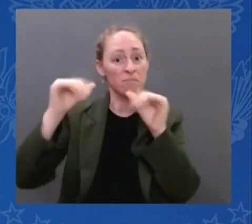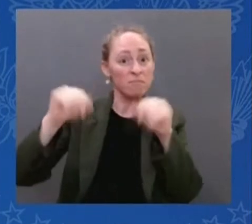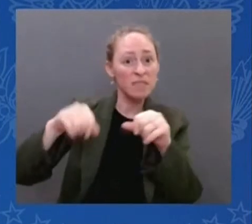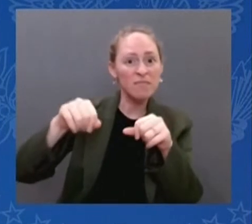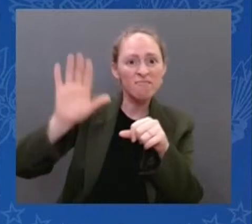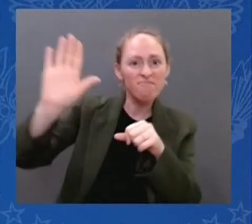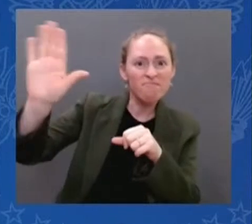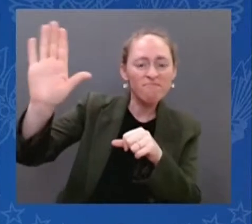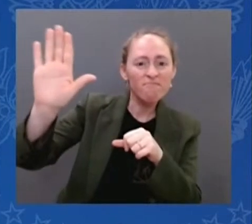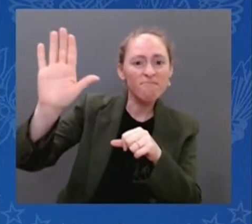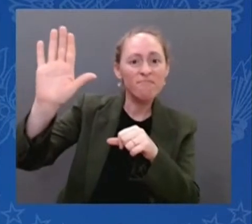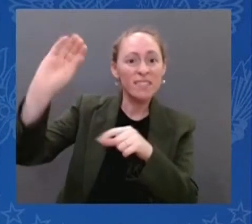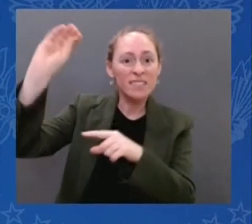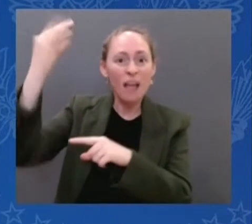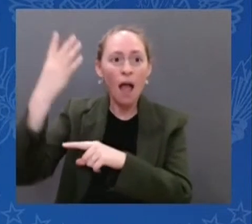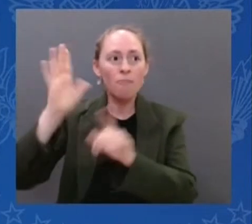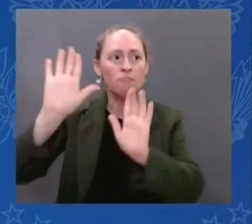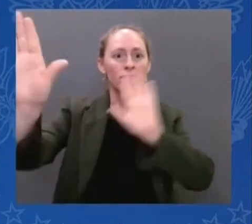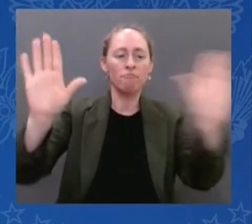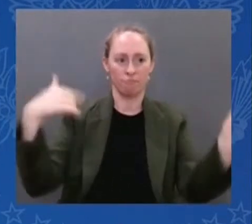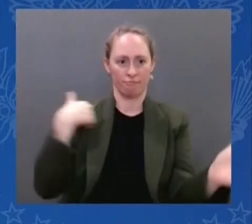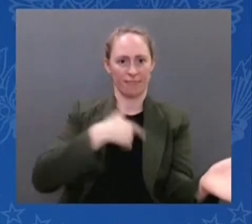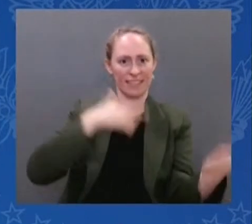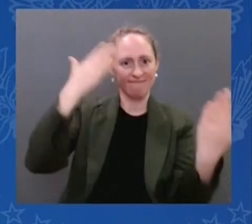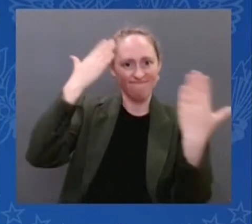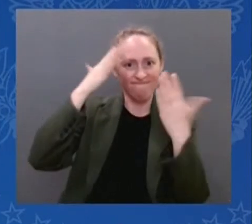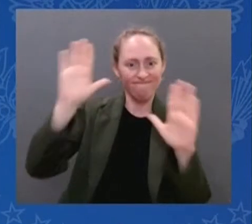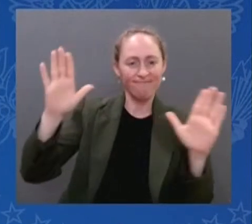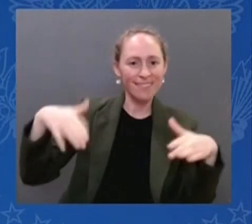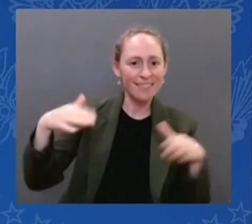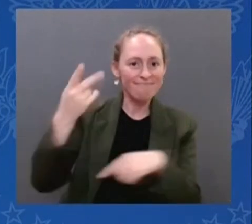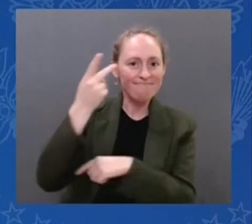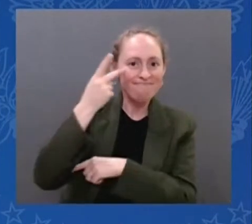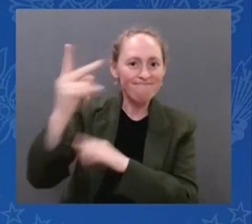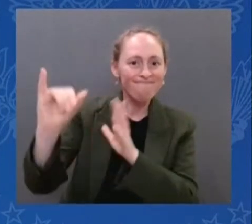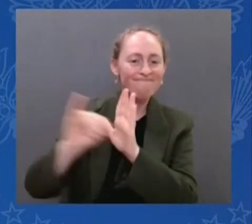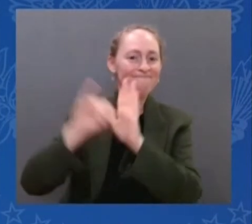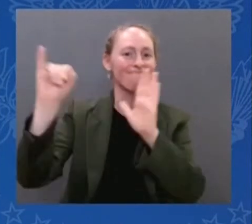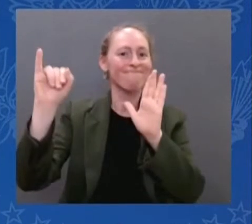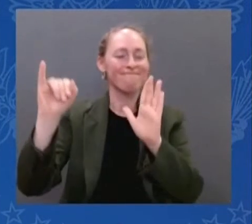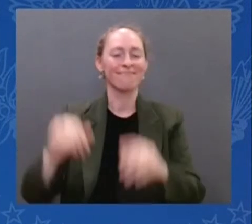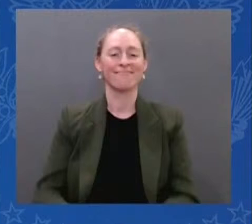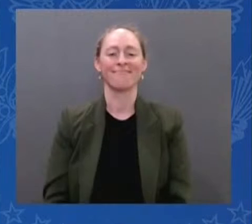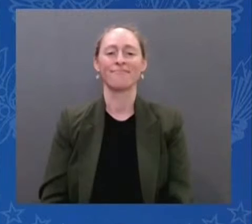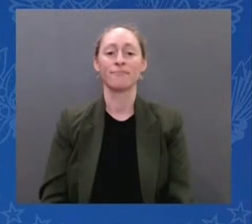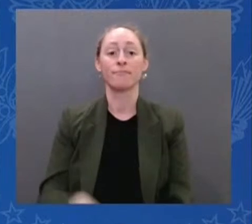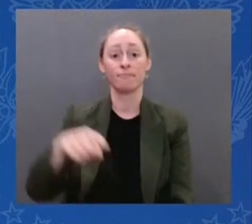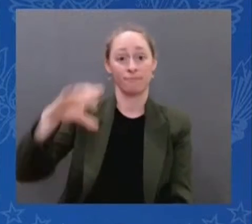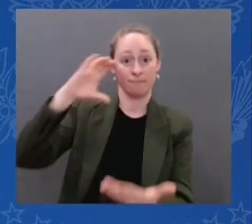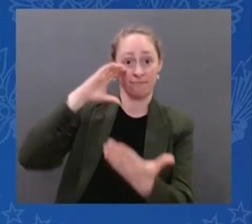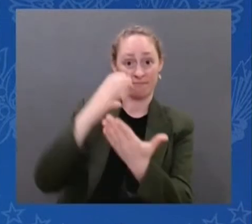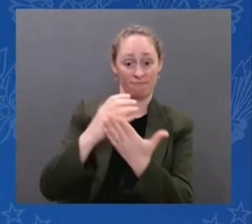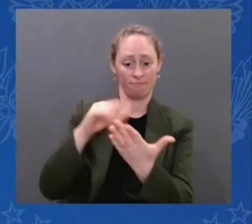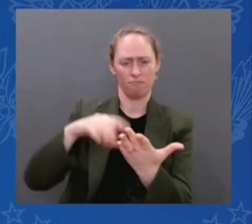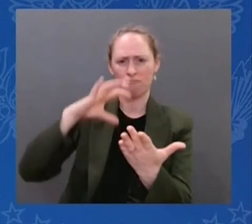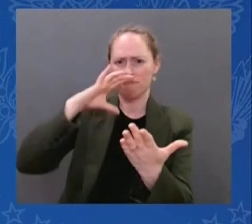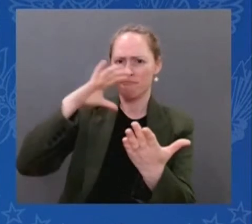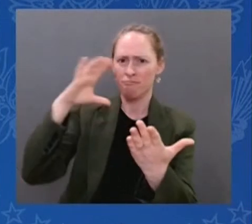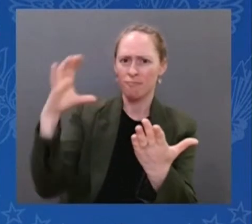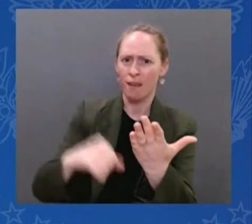billion years. Light travels at 186,000 miles per second.